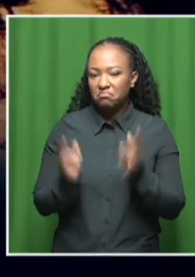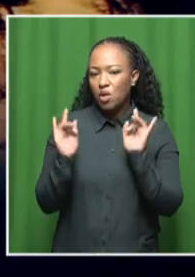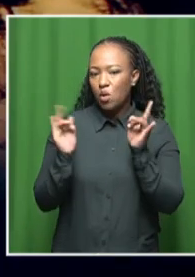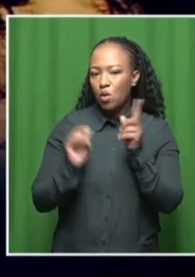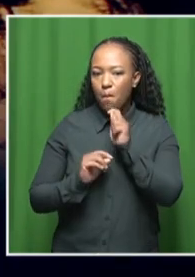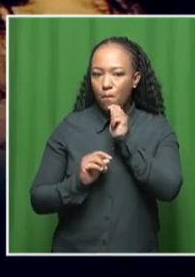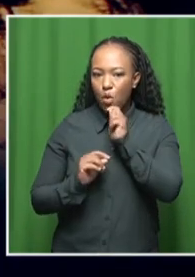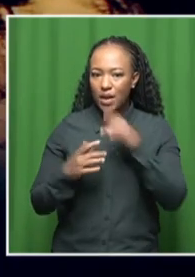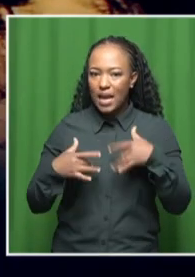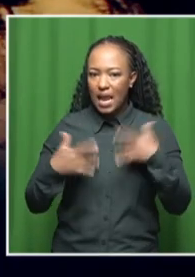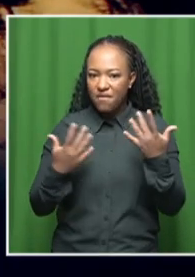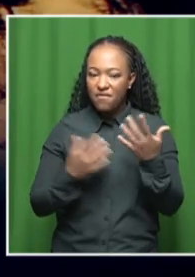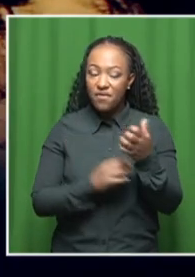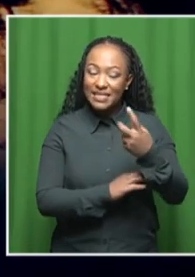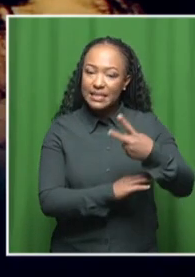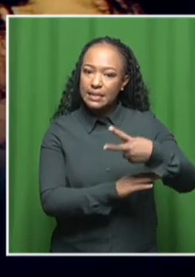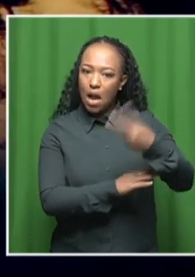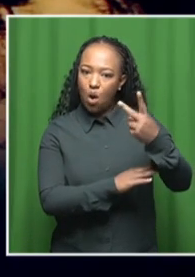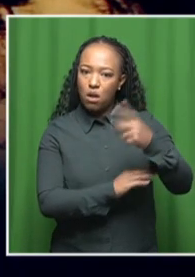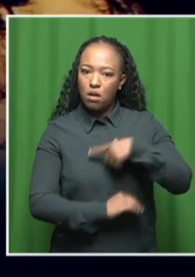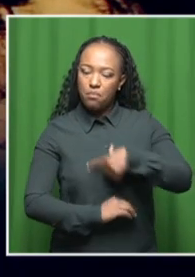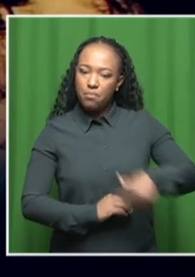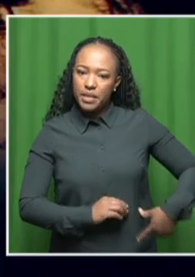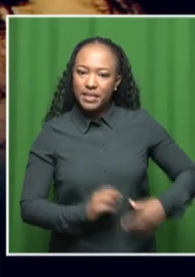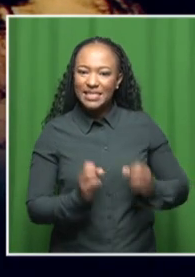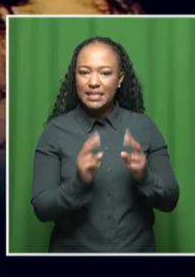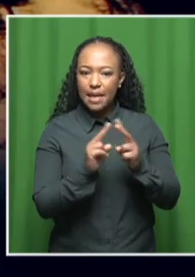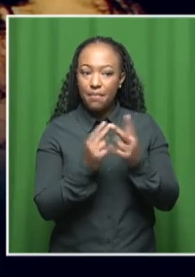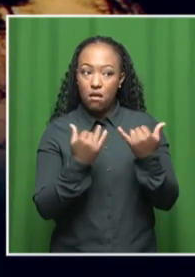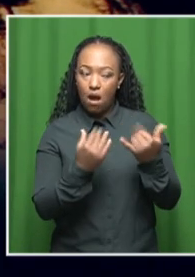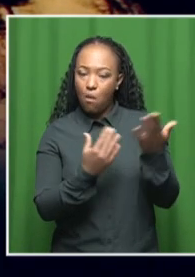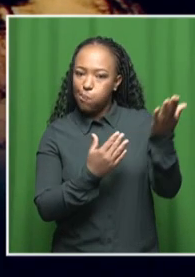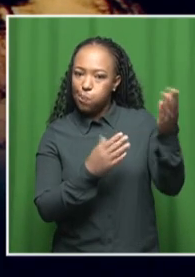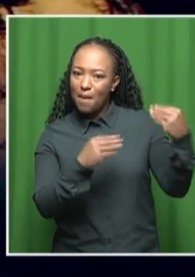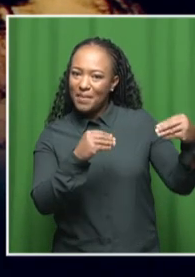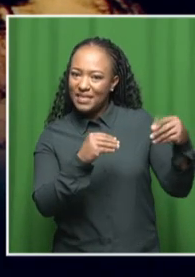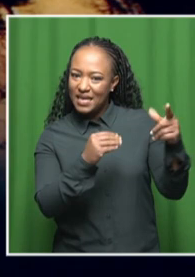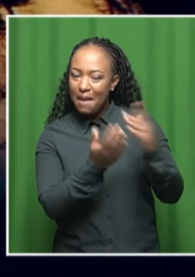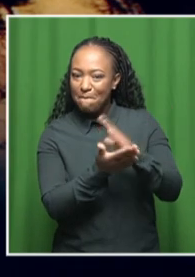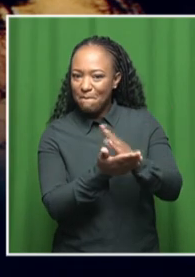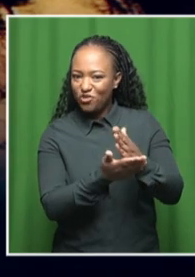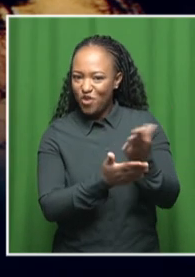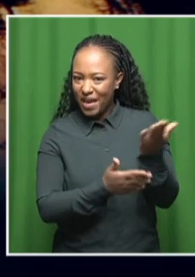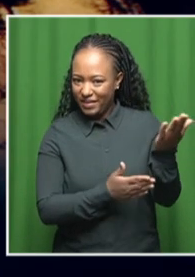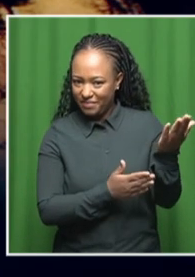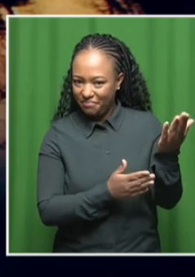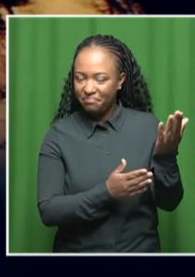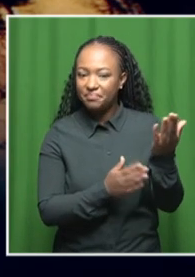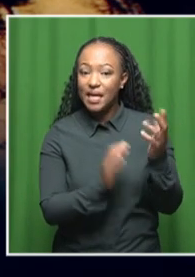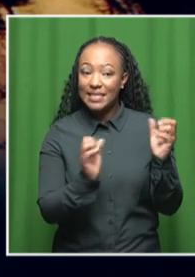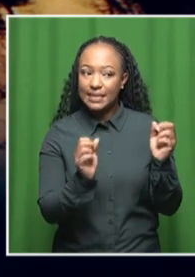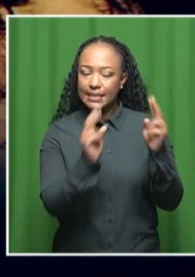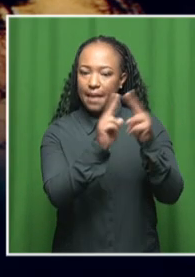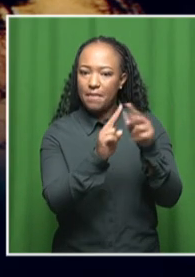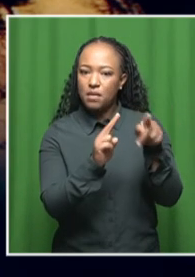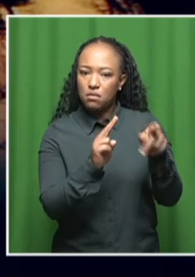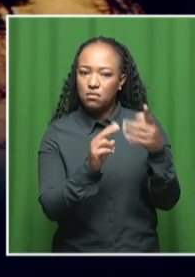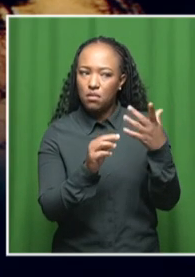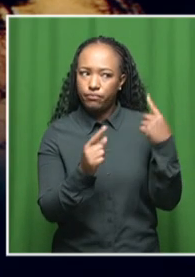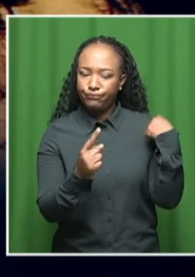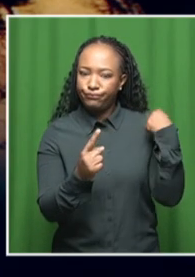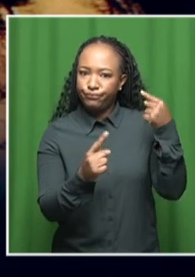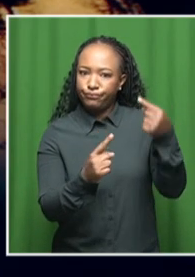Now the second presidential summit is currently underway in Midran. The summit aims to take stock of progress